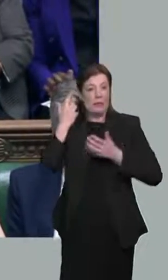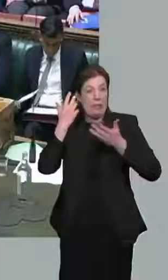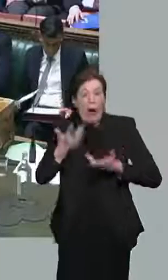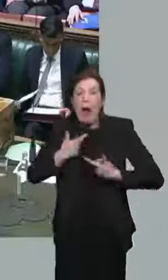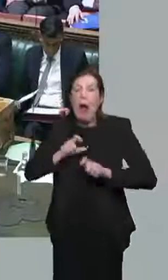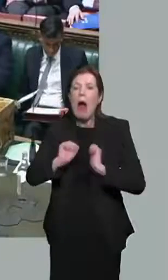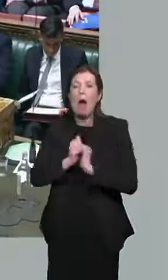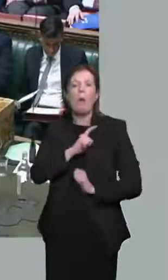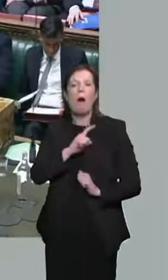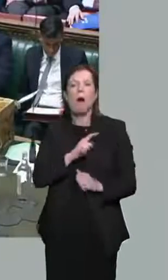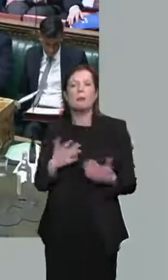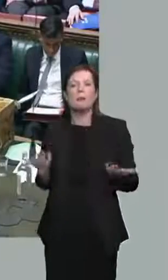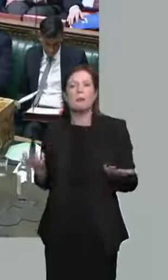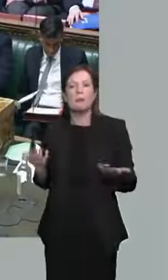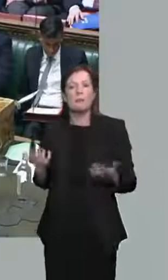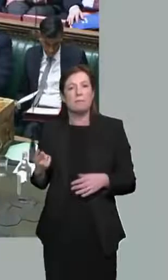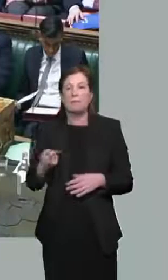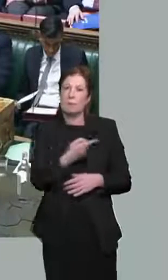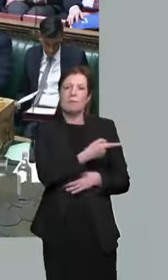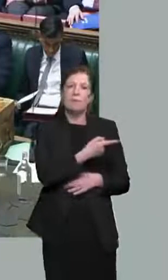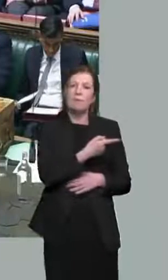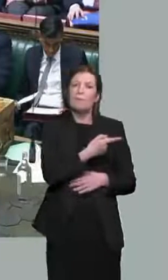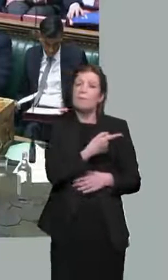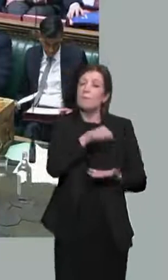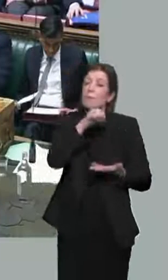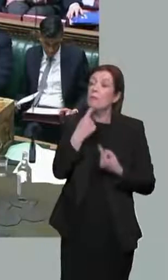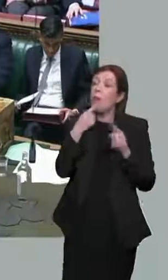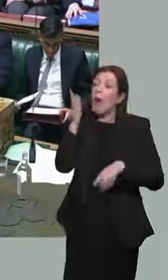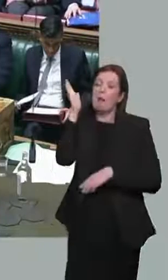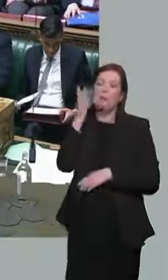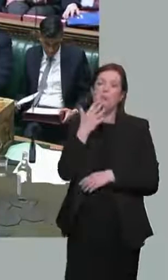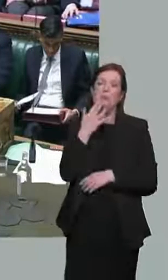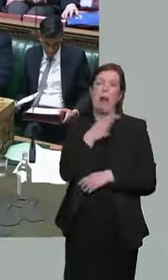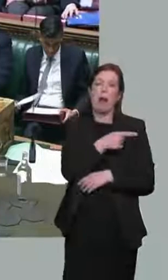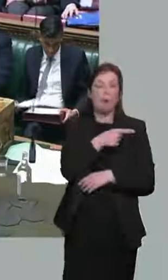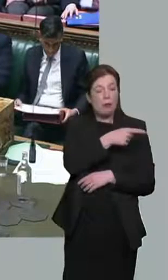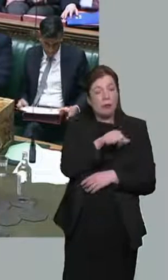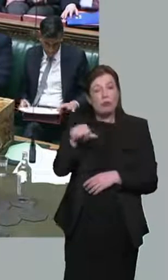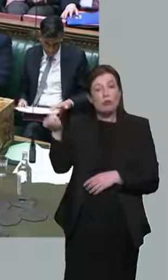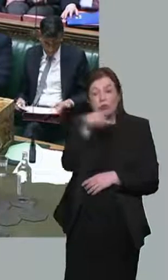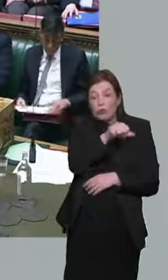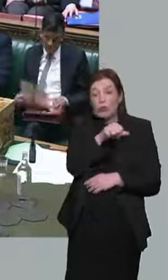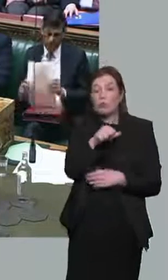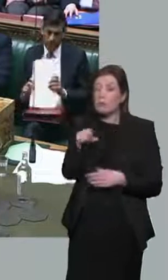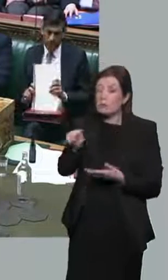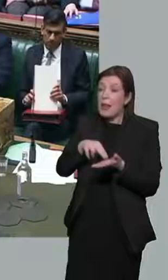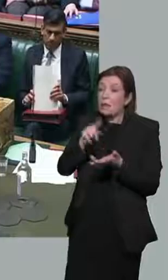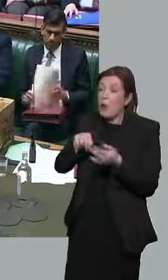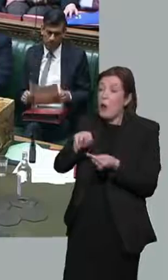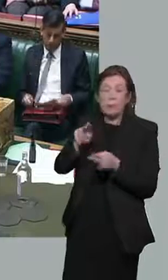one today. The Chancellor is making an historic mistake. Today was the day to scrap the tax rise on jobs.